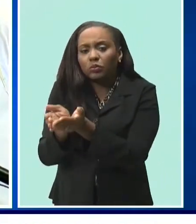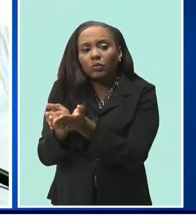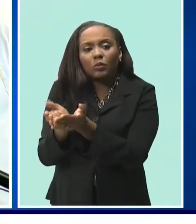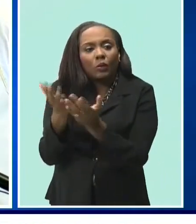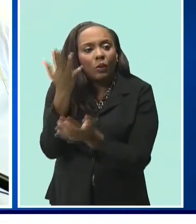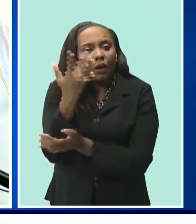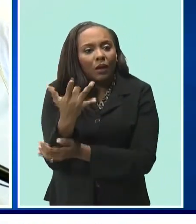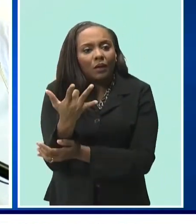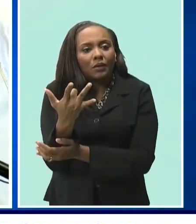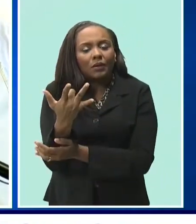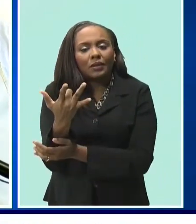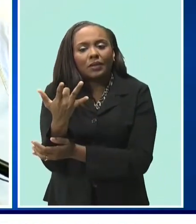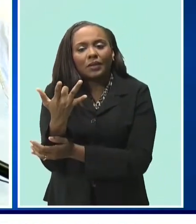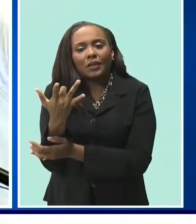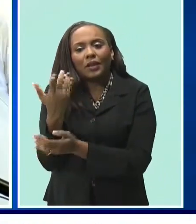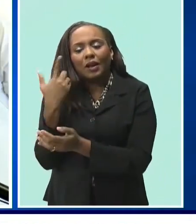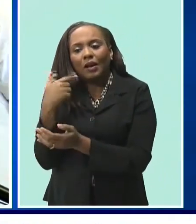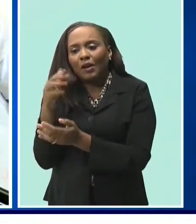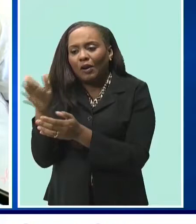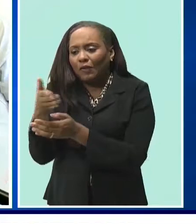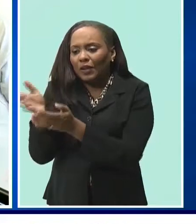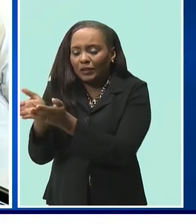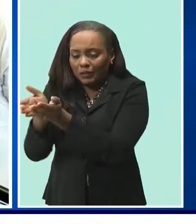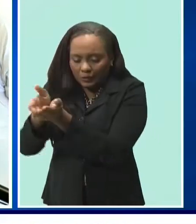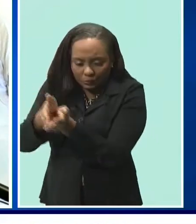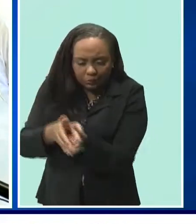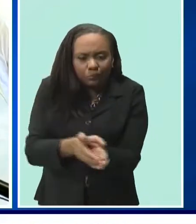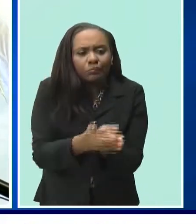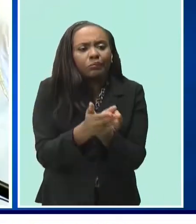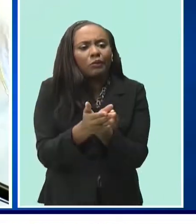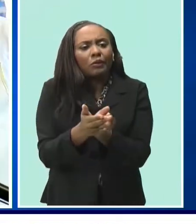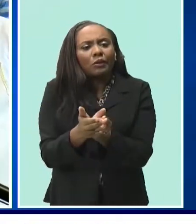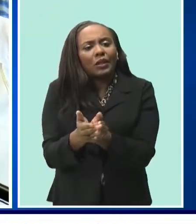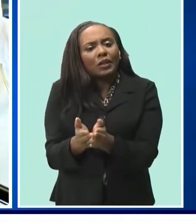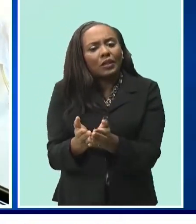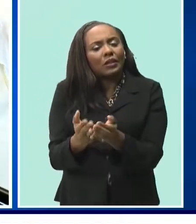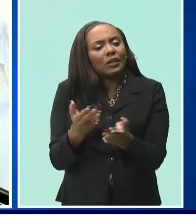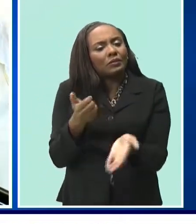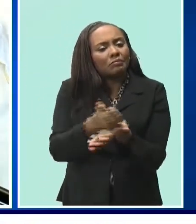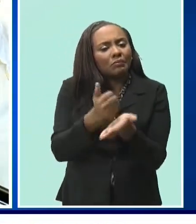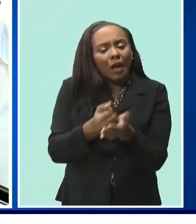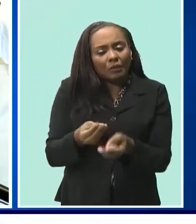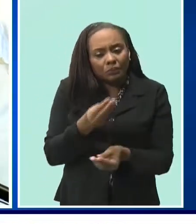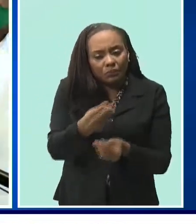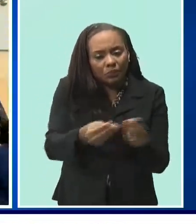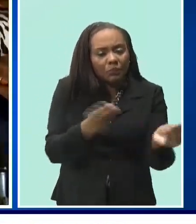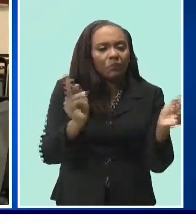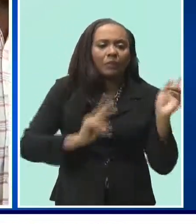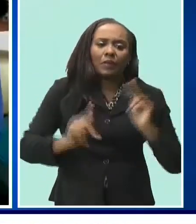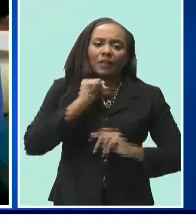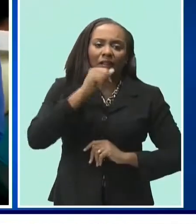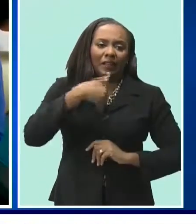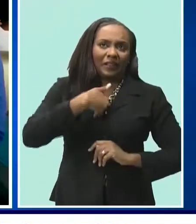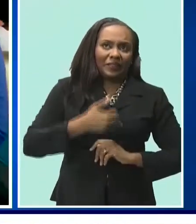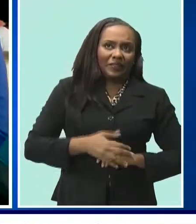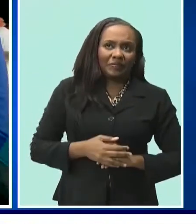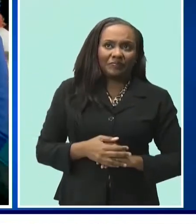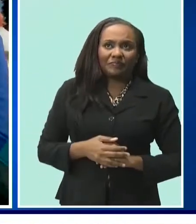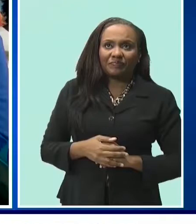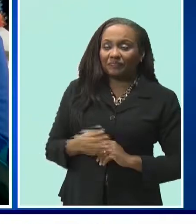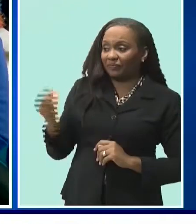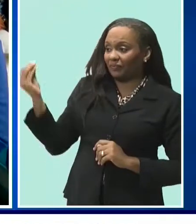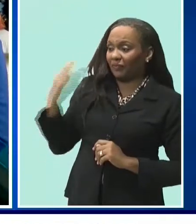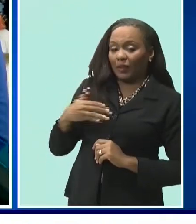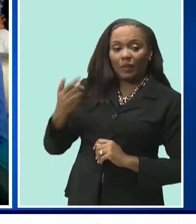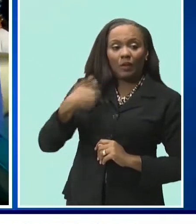make sure that fish is put on the plate of the most vulnerable people in Barbados. We the women from the women